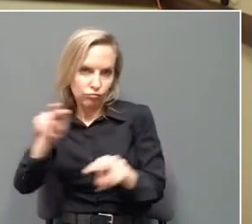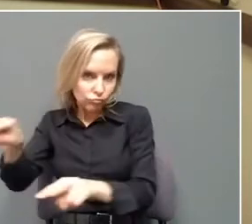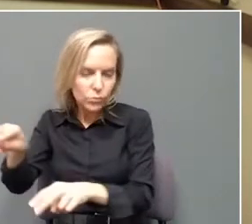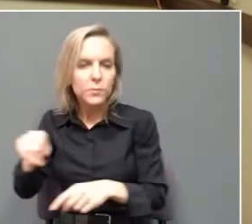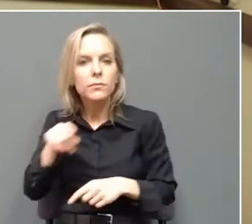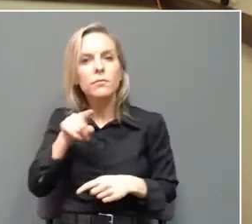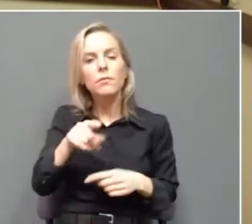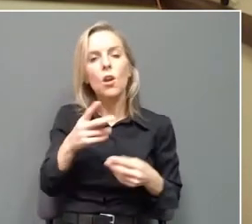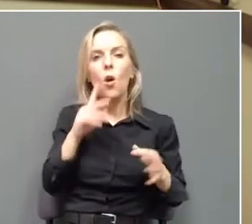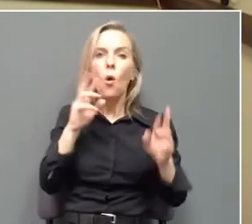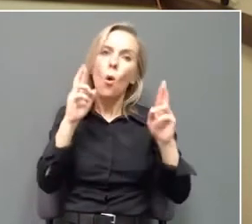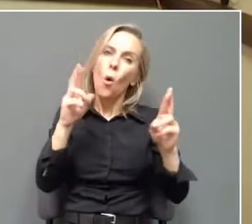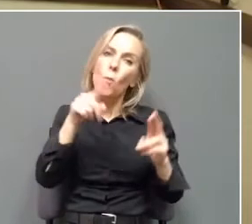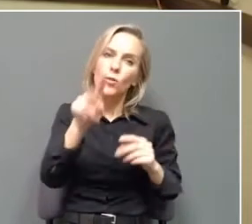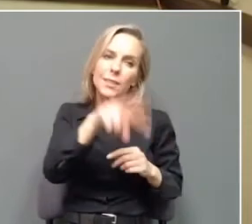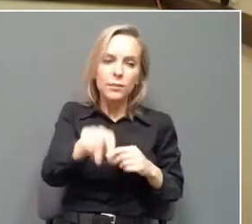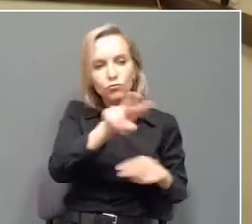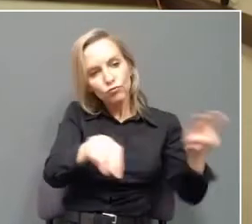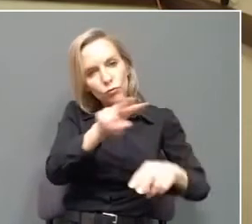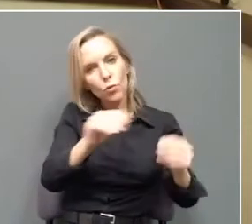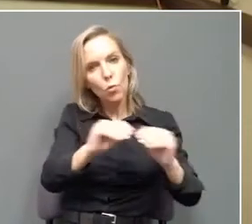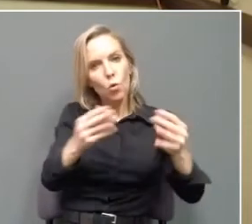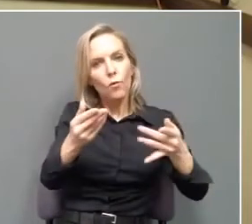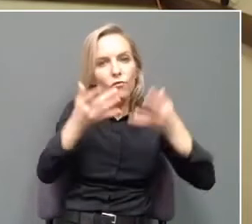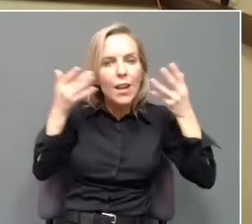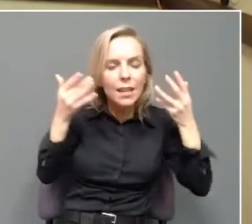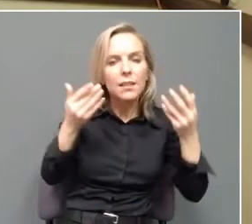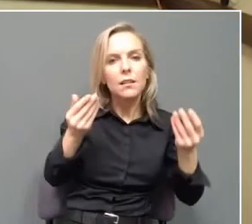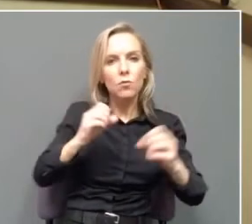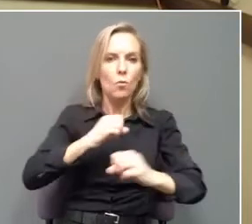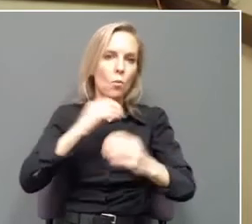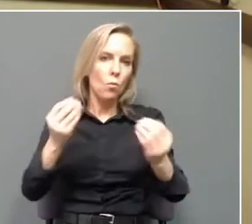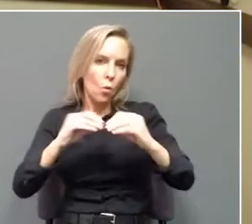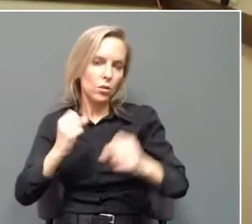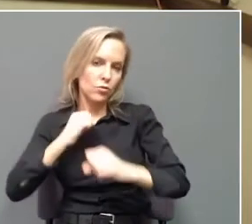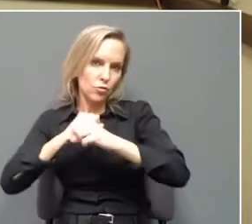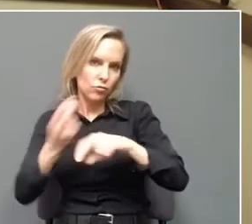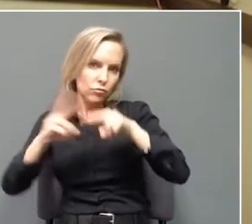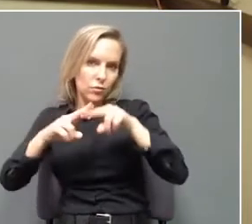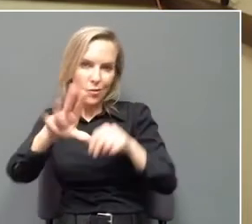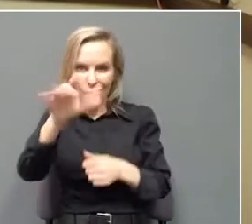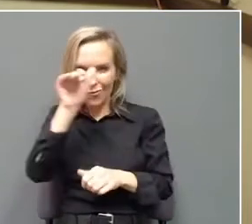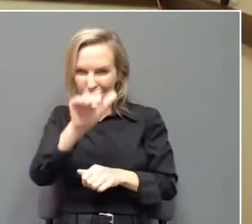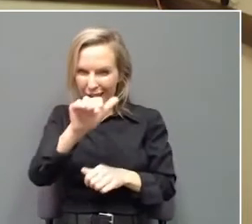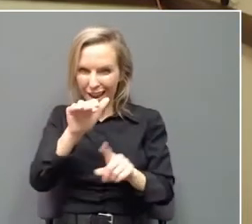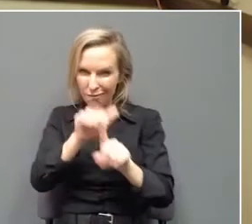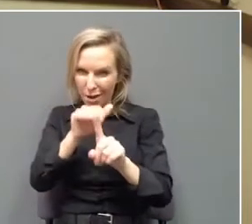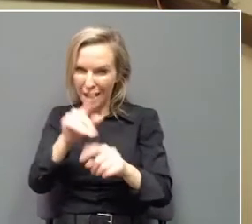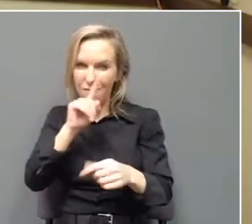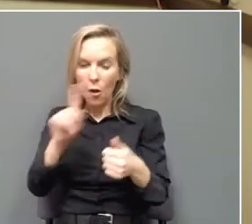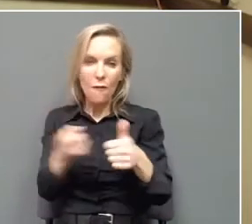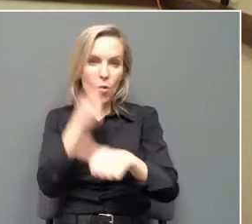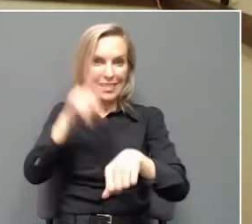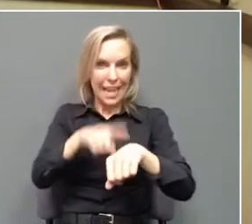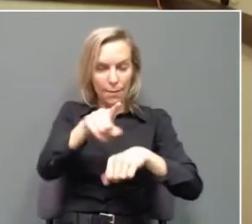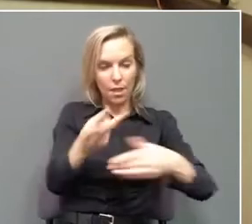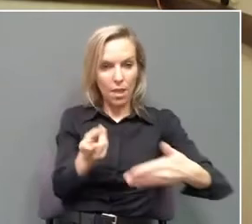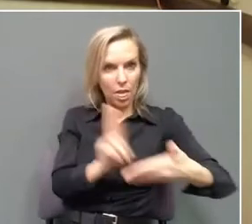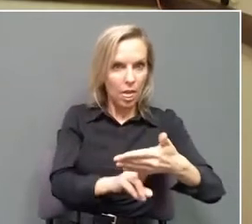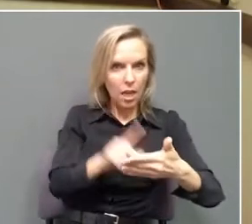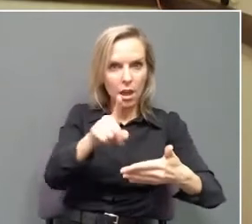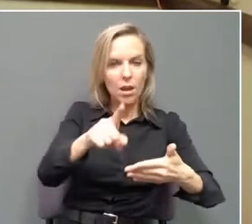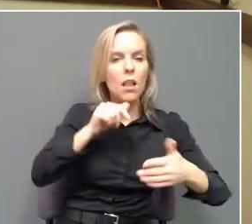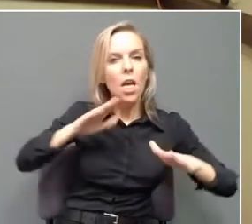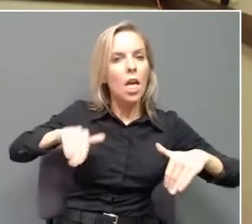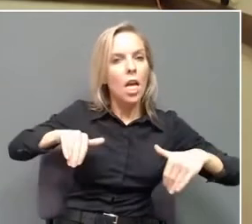friendly and more secure. Just a reminder, once you log in the first time, if you've not had an opportunity to claim benefits